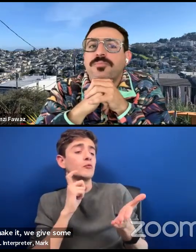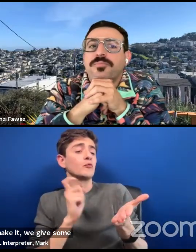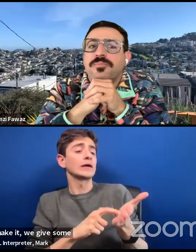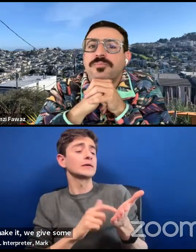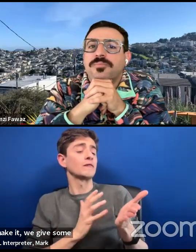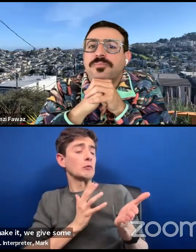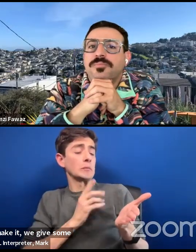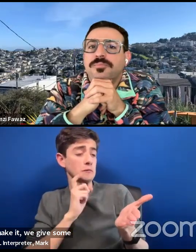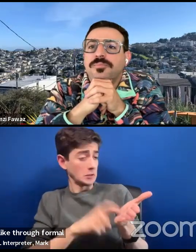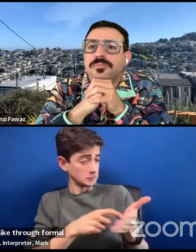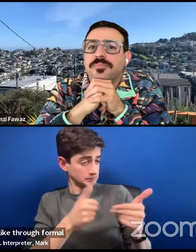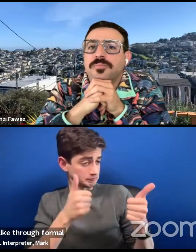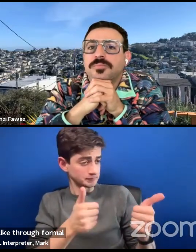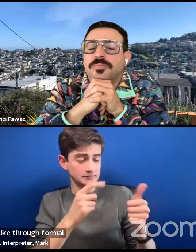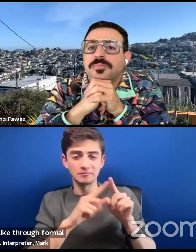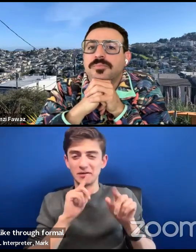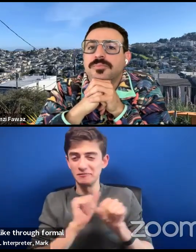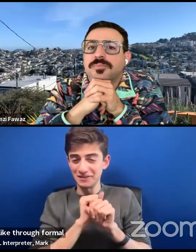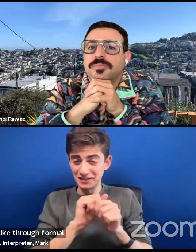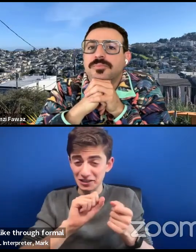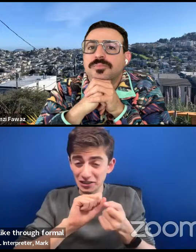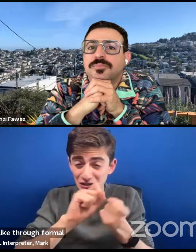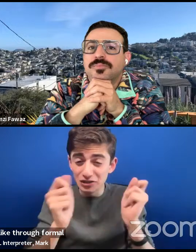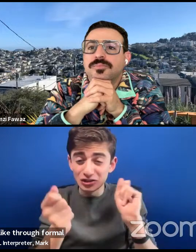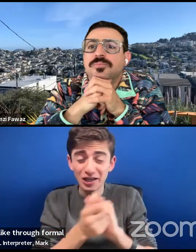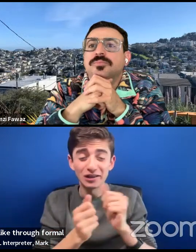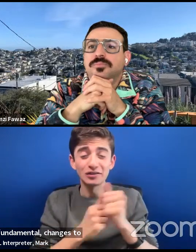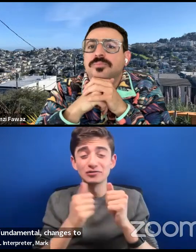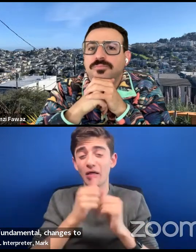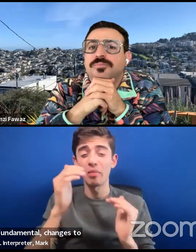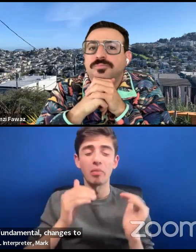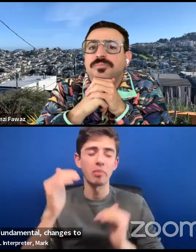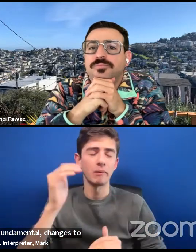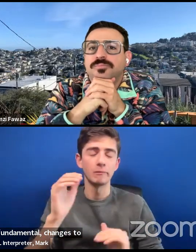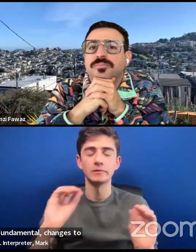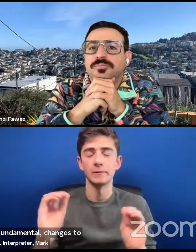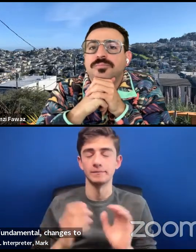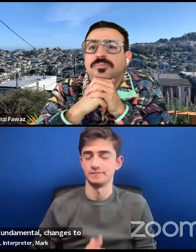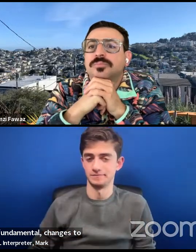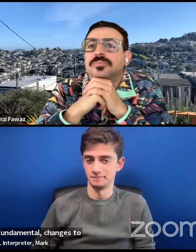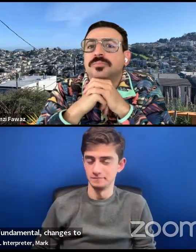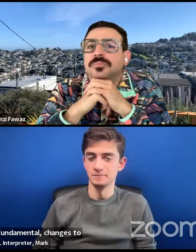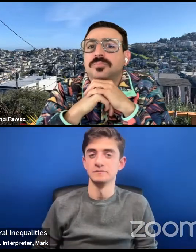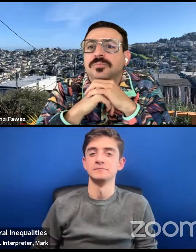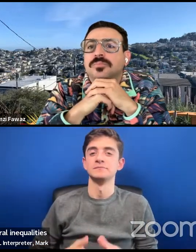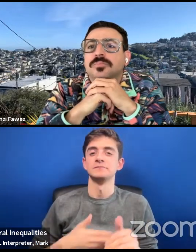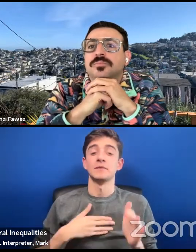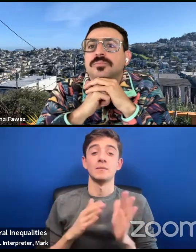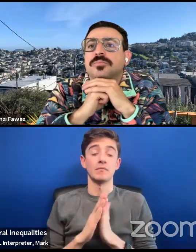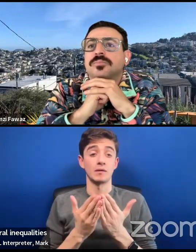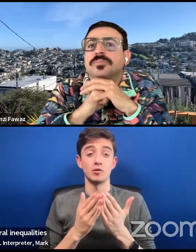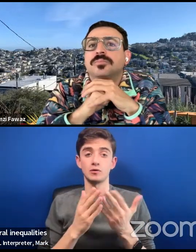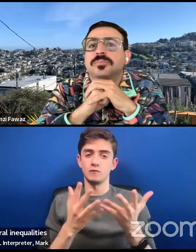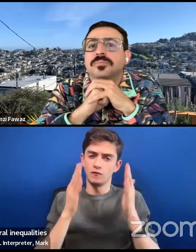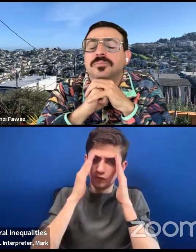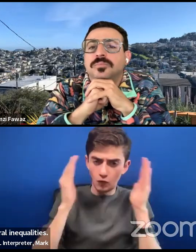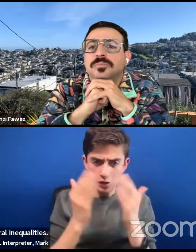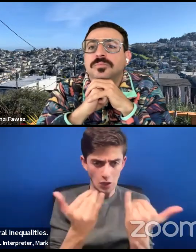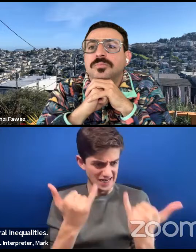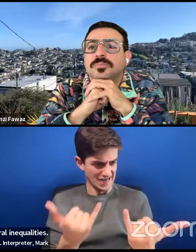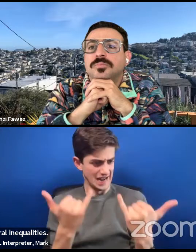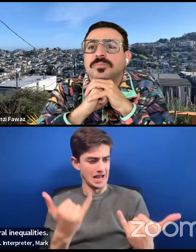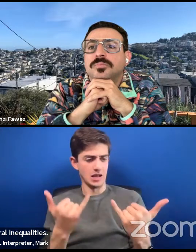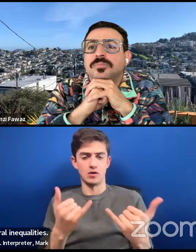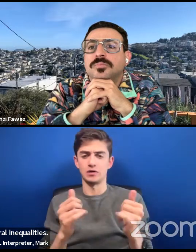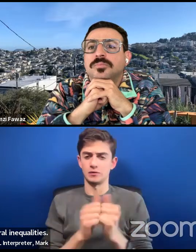fundamental changes to like the large structural inequalities. So it's not really geared towards looking at what's happening now, which is what I'm with